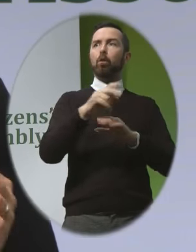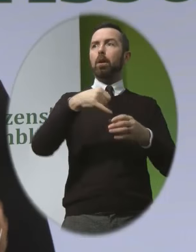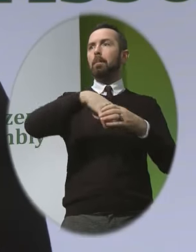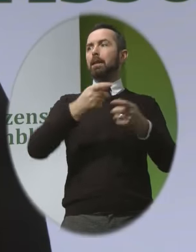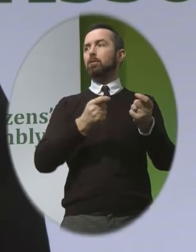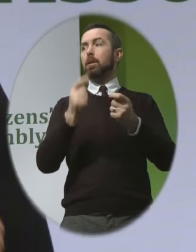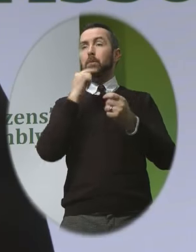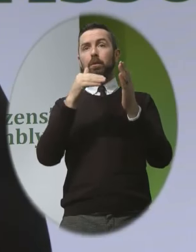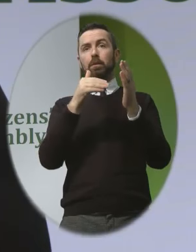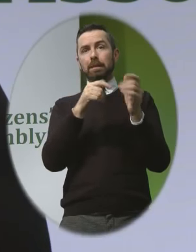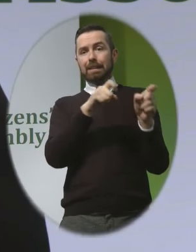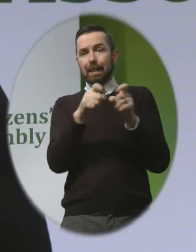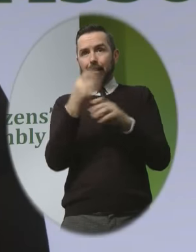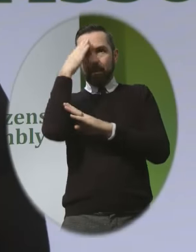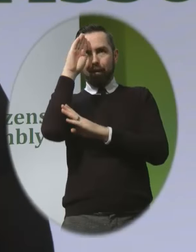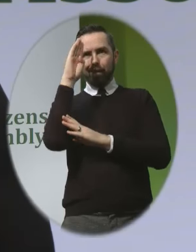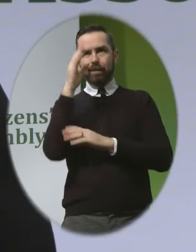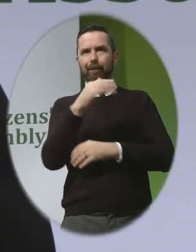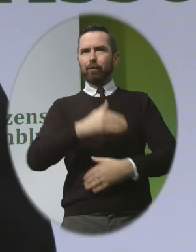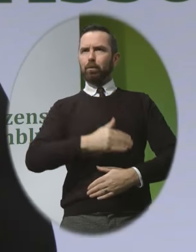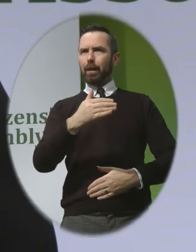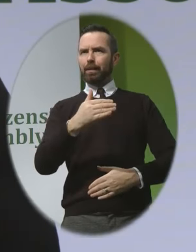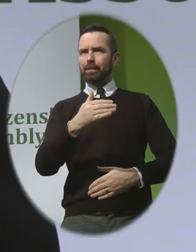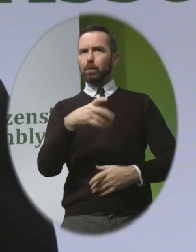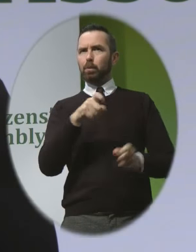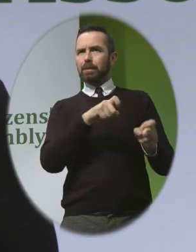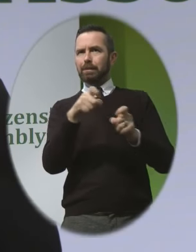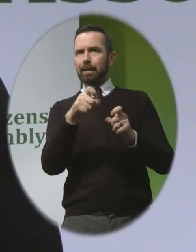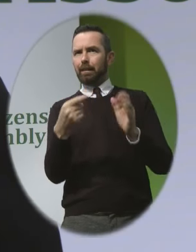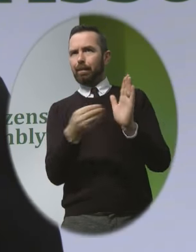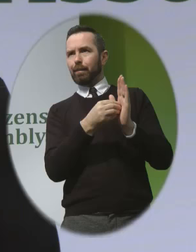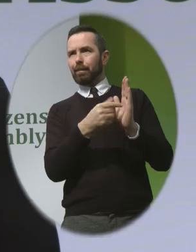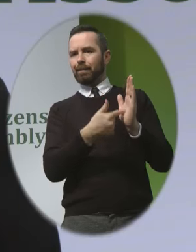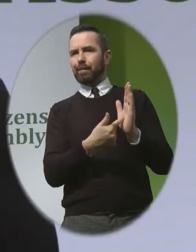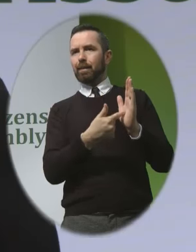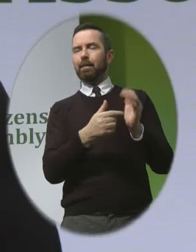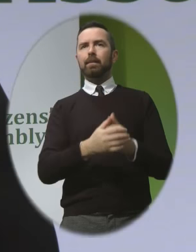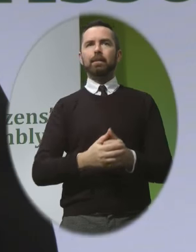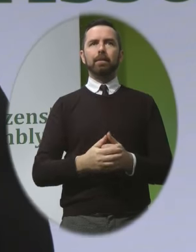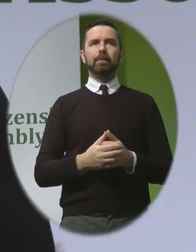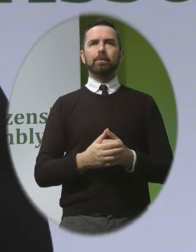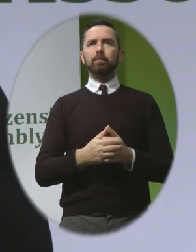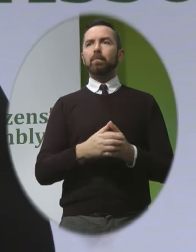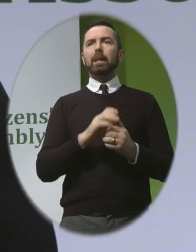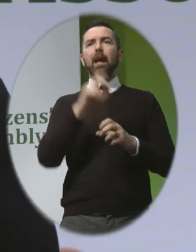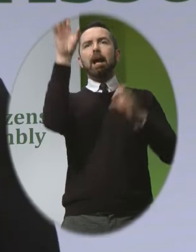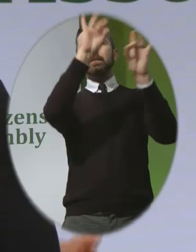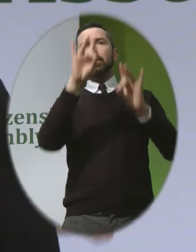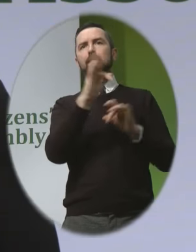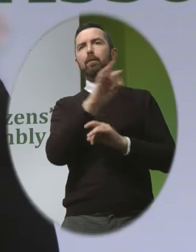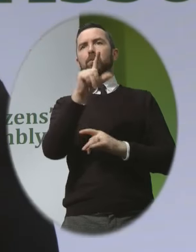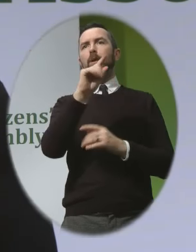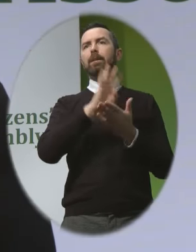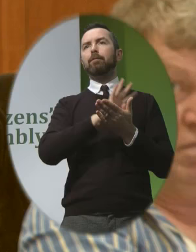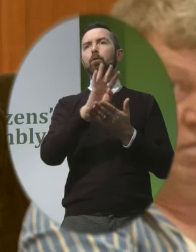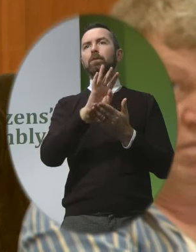in ireland this is the case if you are pregnant the aims ireland what matters to you survey from 2014 found that